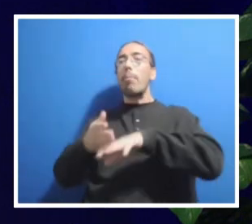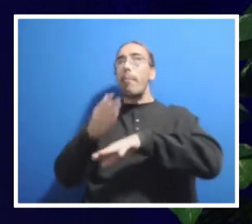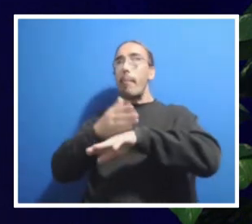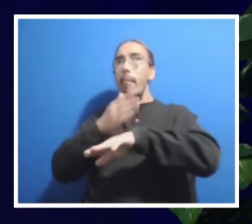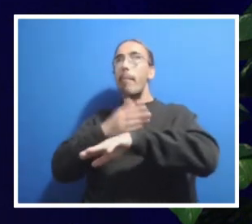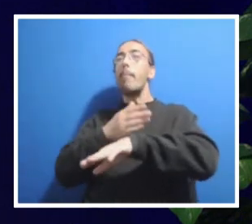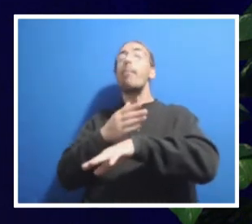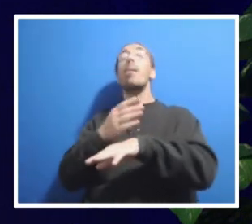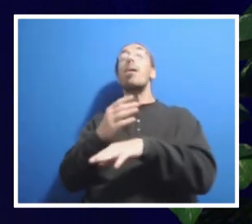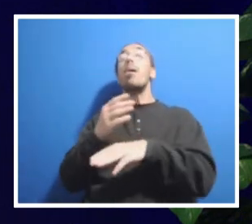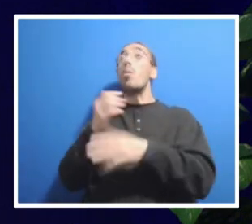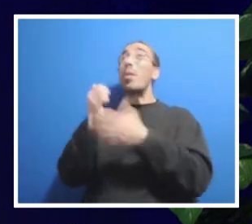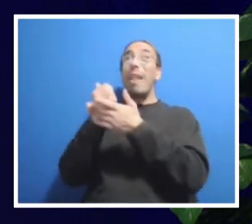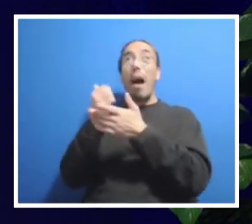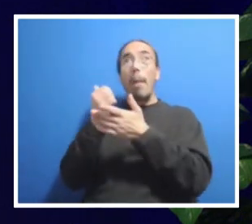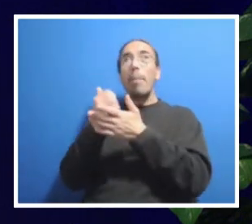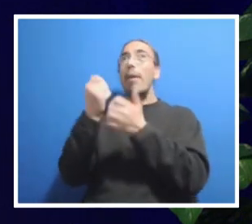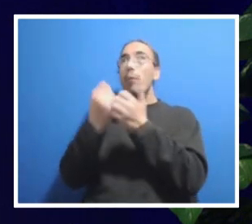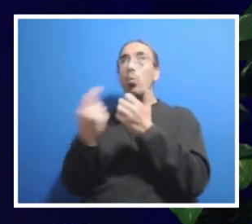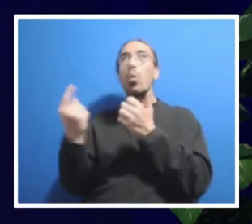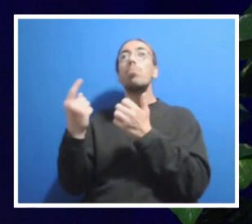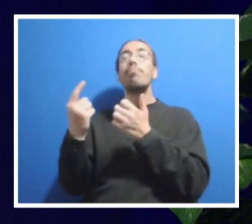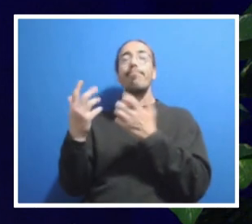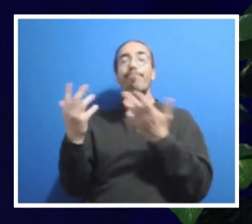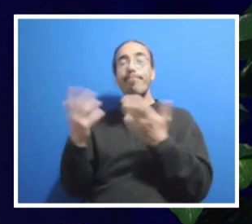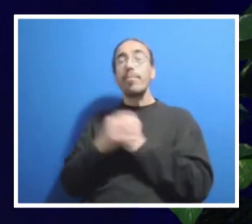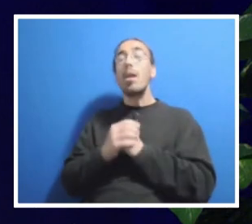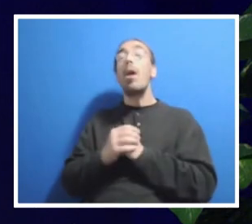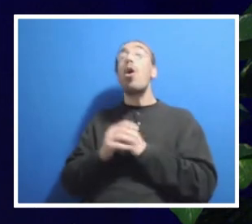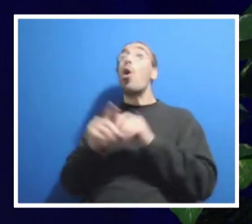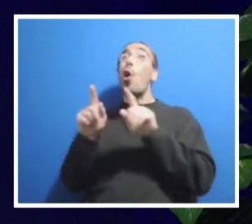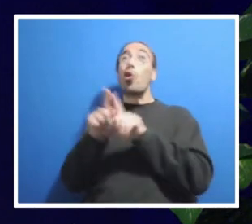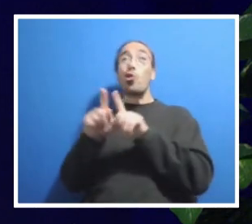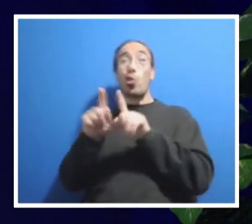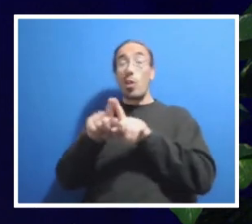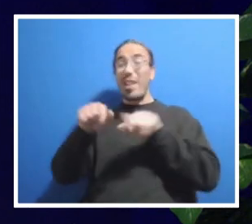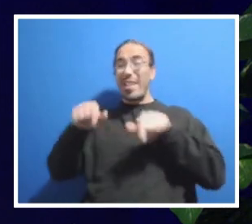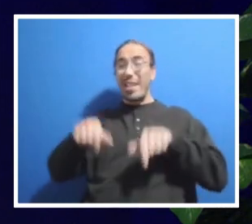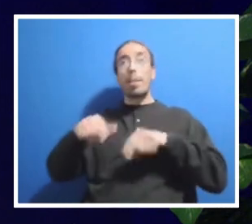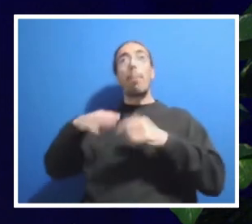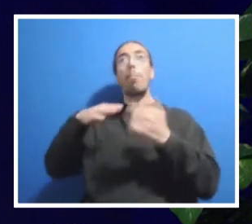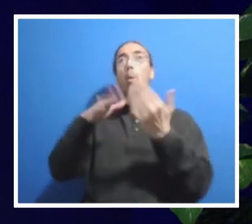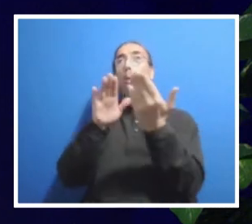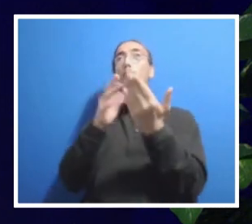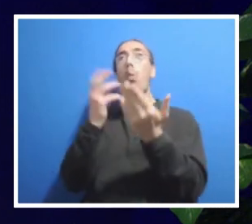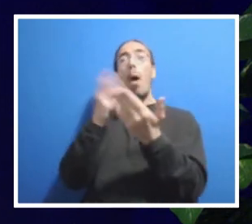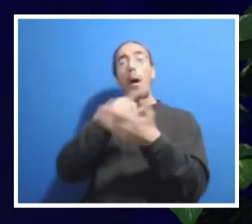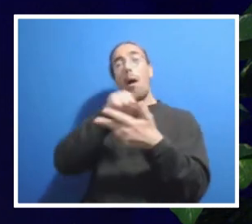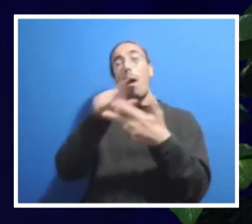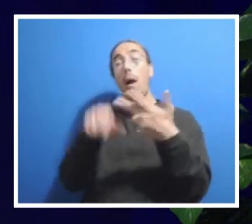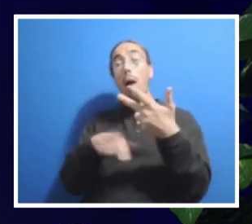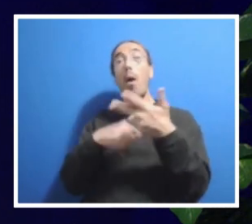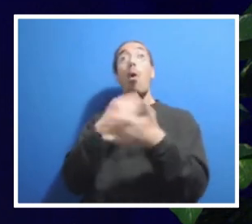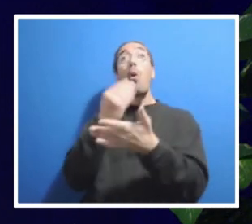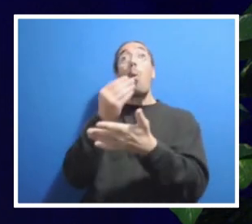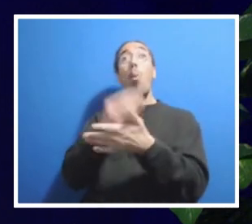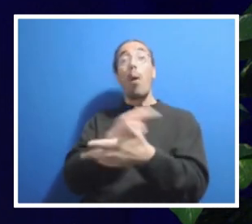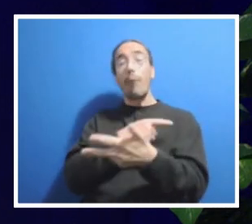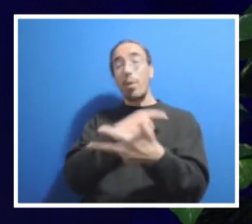the help of everyone. As Nealey mentioned, this is a multi-pronged approach. We need to look at revenues, tuition,